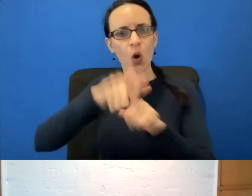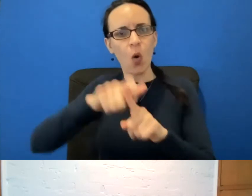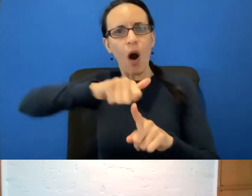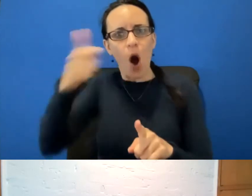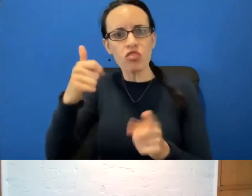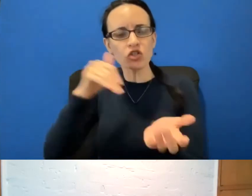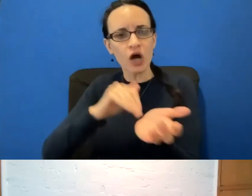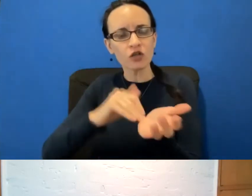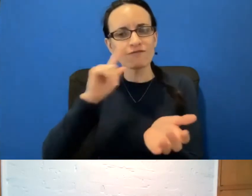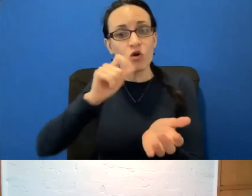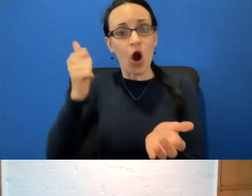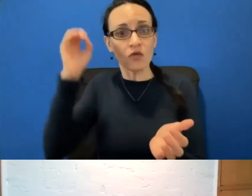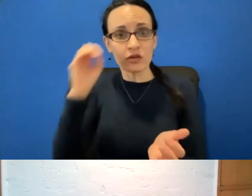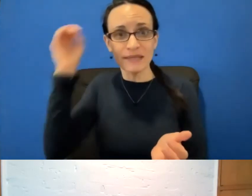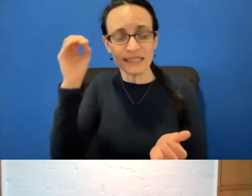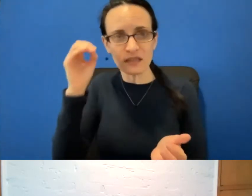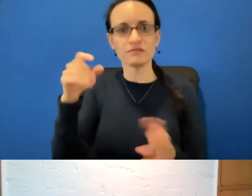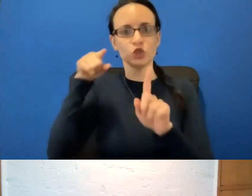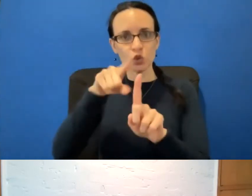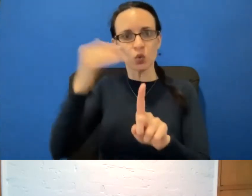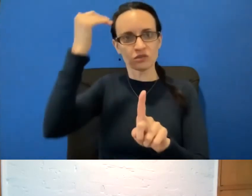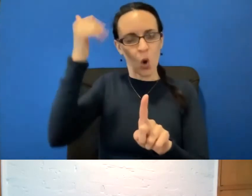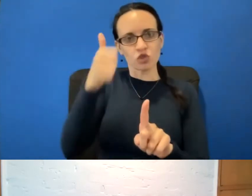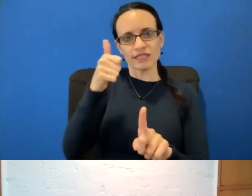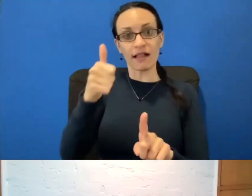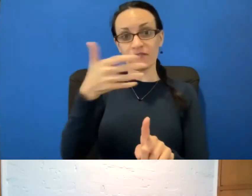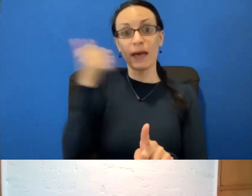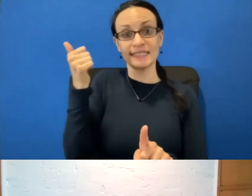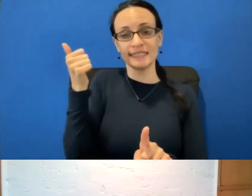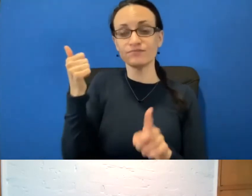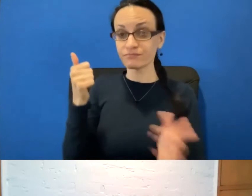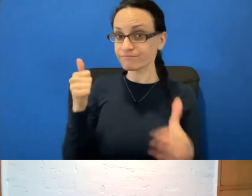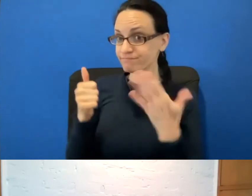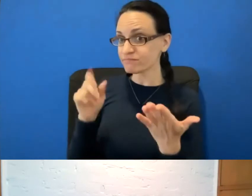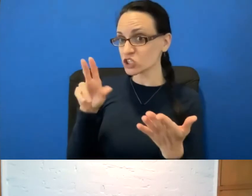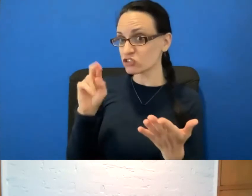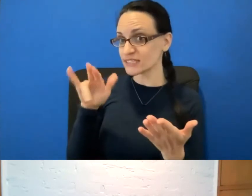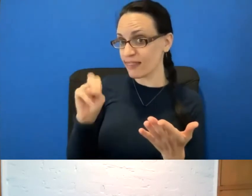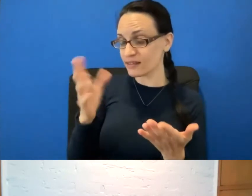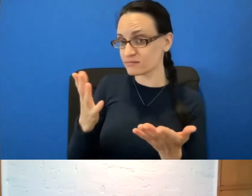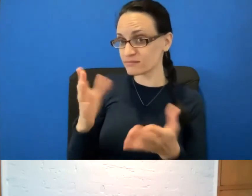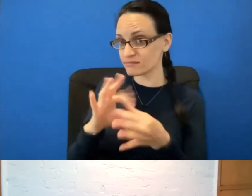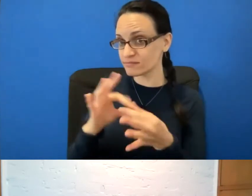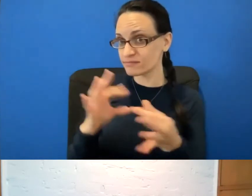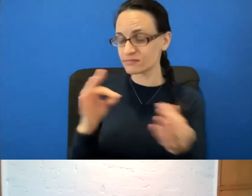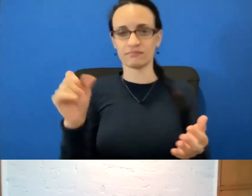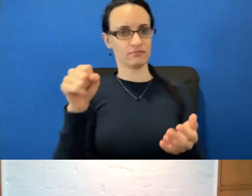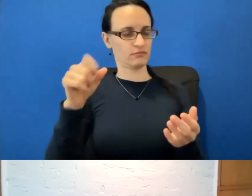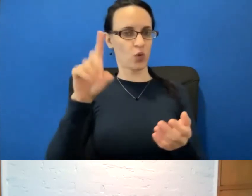you know you. Great. Dr. Nathan, you want to weigh in on that? Yes, I 100% agree with Dr. Brem.